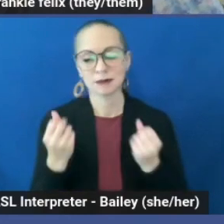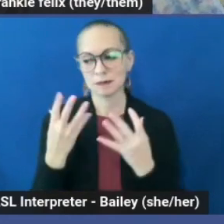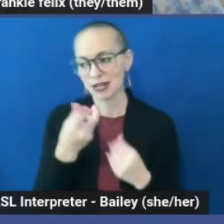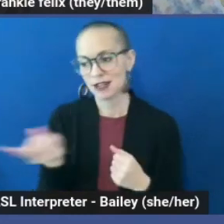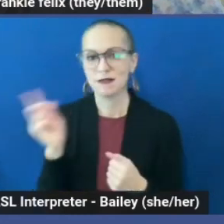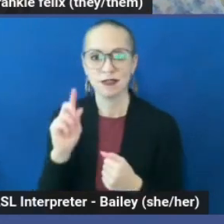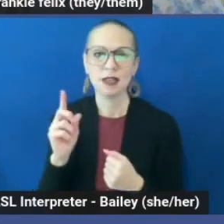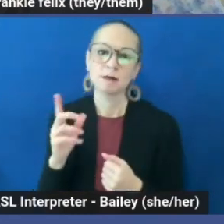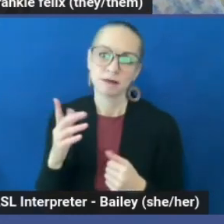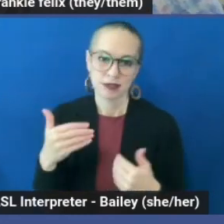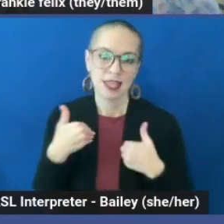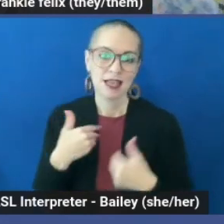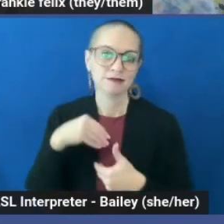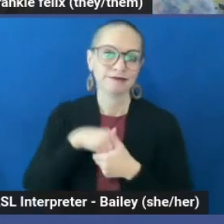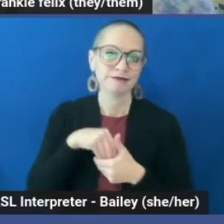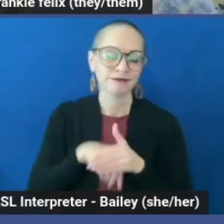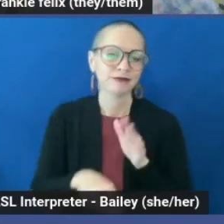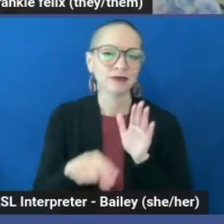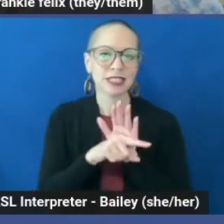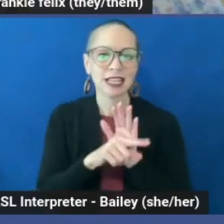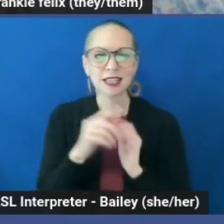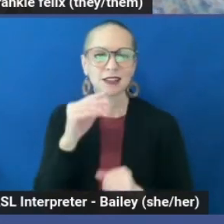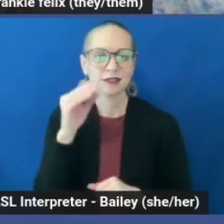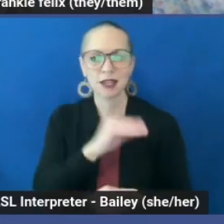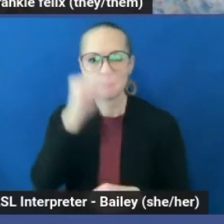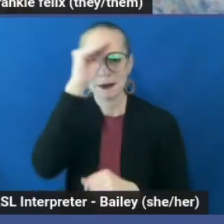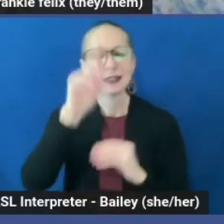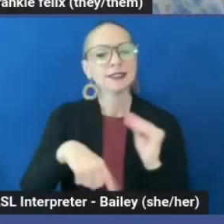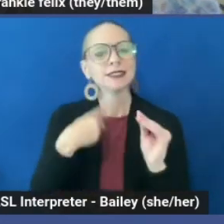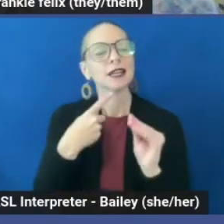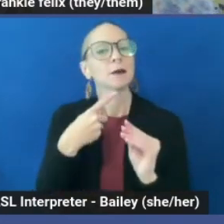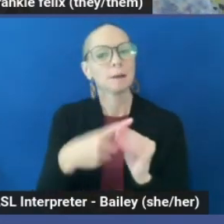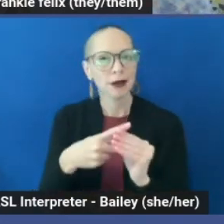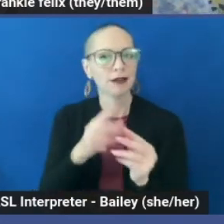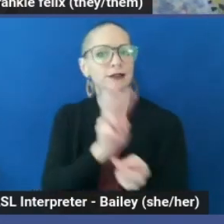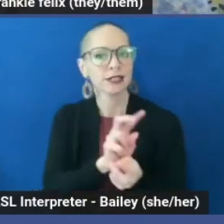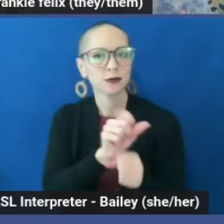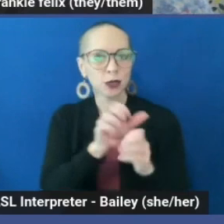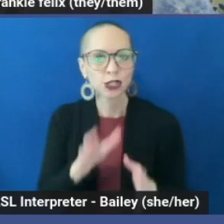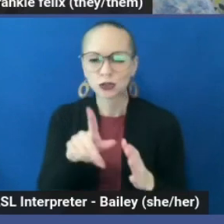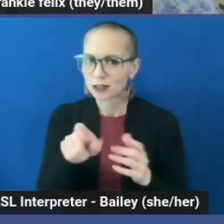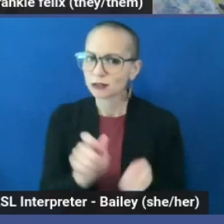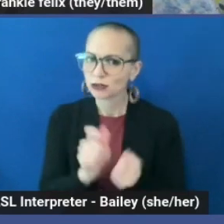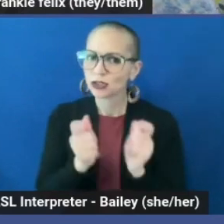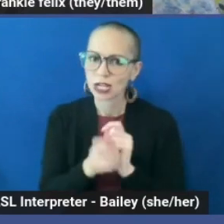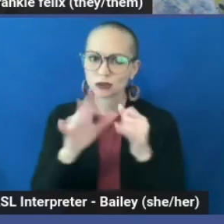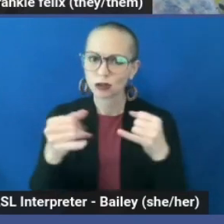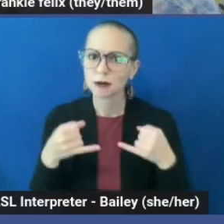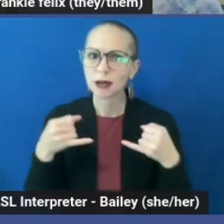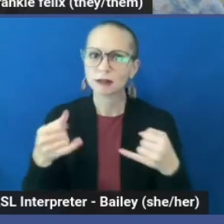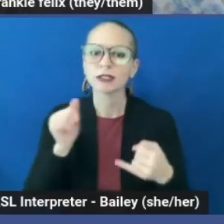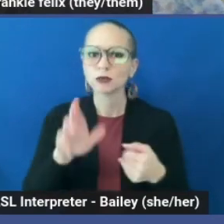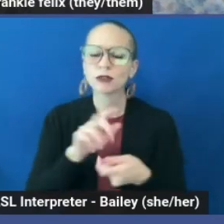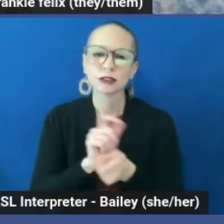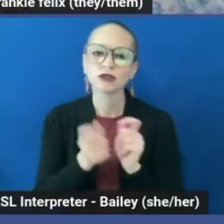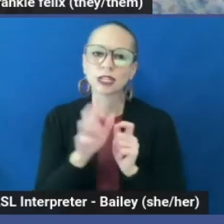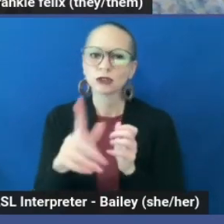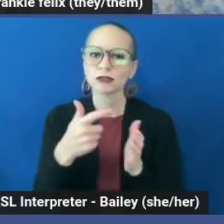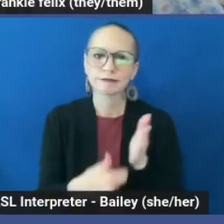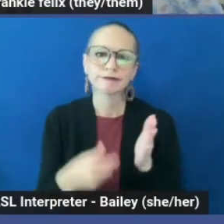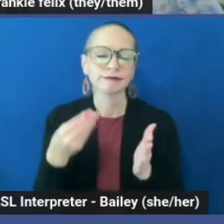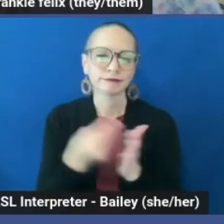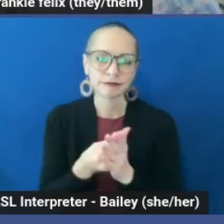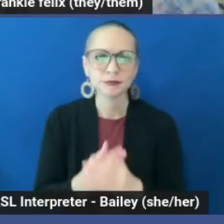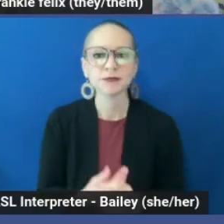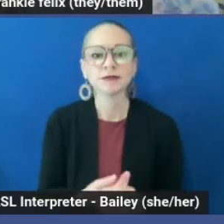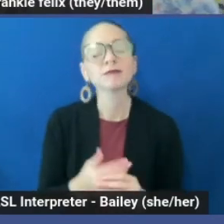internalized negative attitudes towards sex workers, you may have to compromise your desired rates and boundaries to make ends meet. There's also